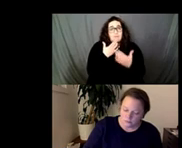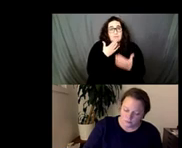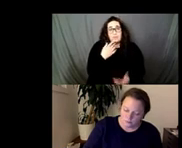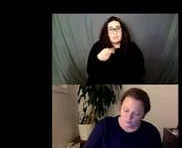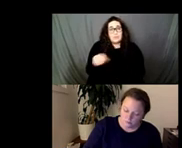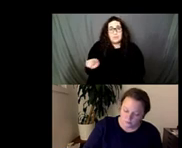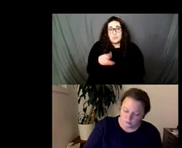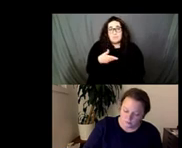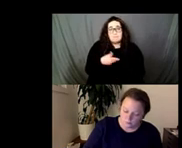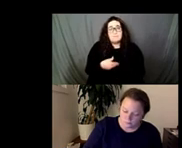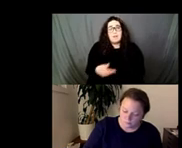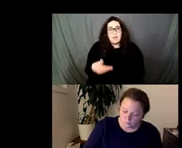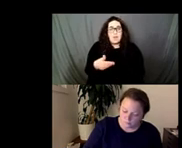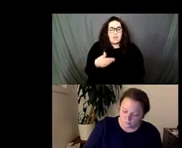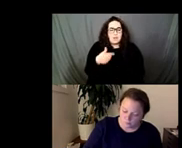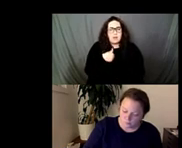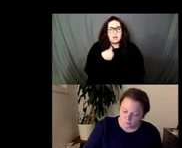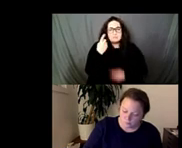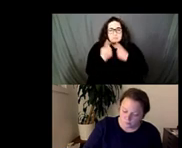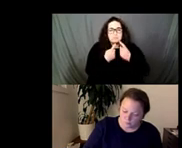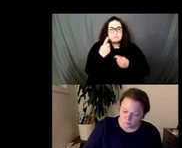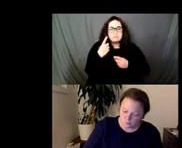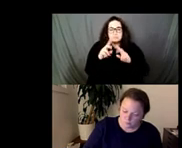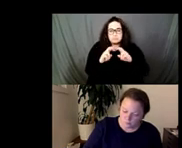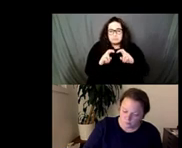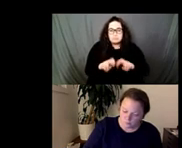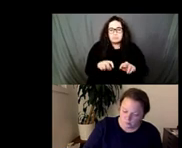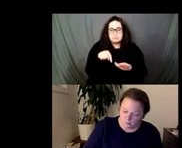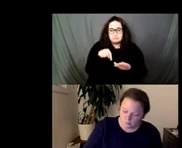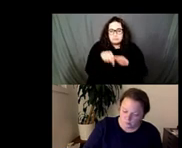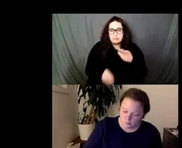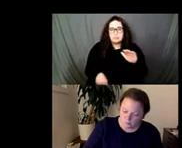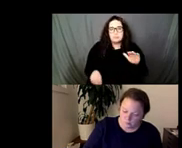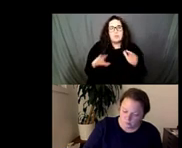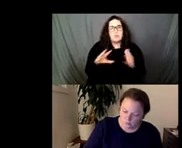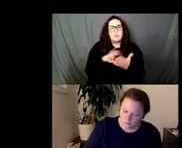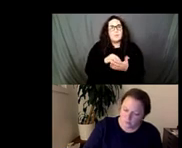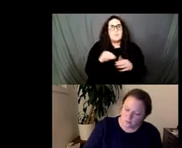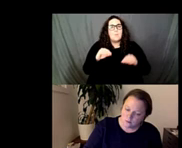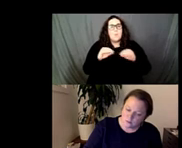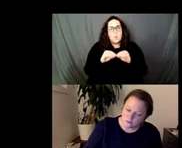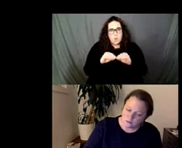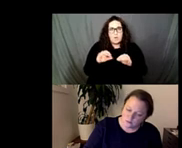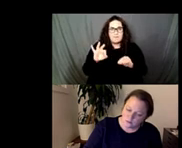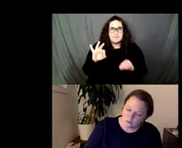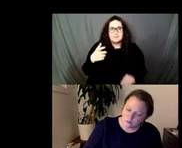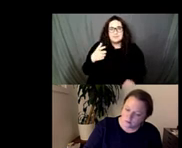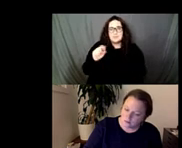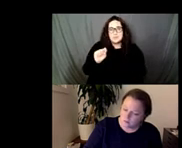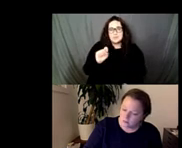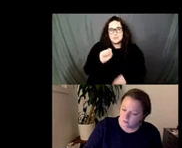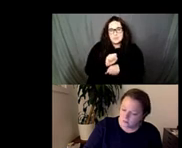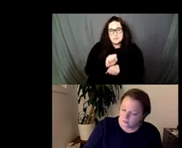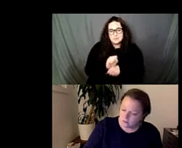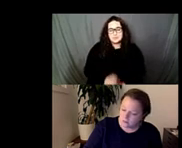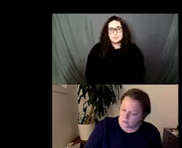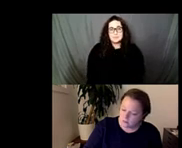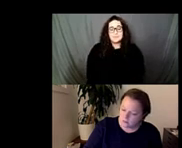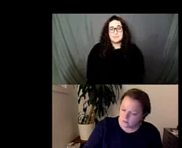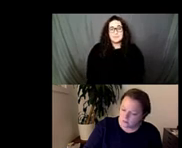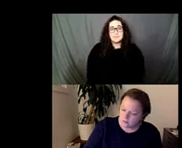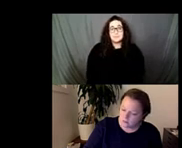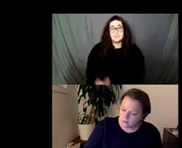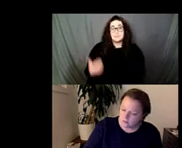reflect and learn more and kind of dig deeper into uh the artist's work when i uh gave my talk in